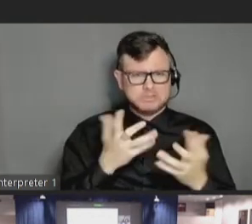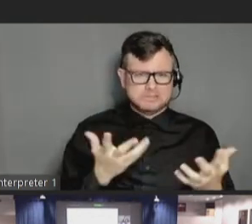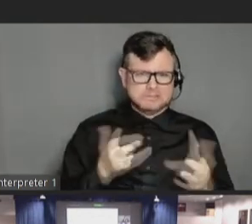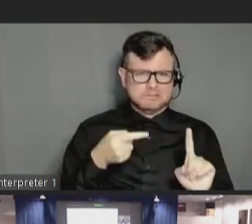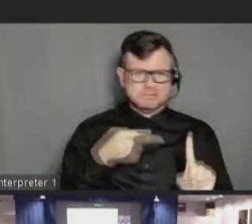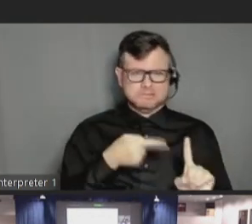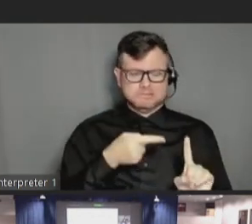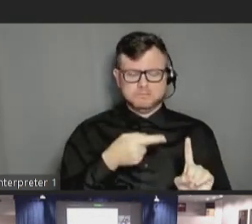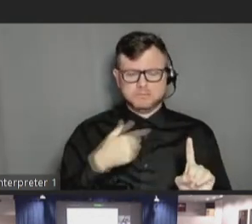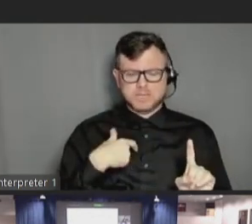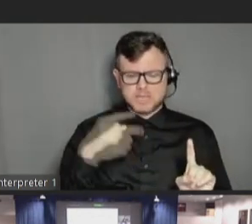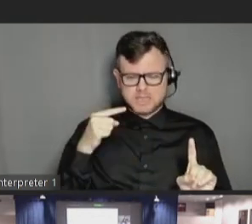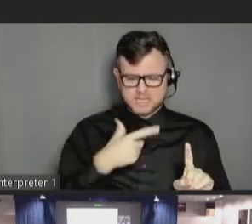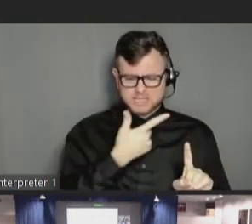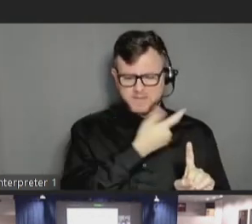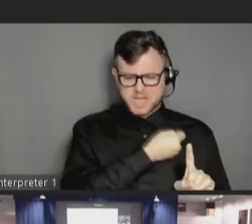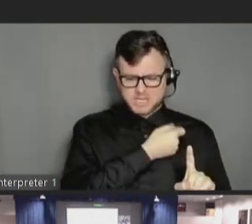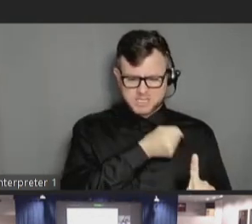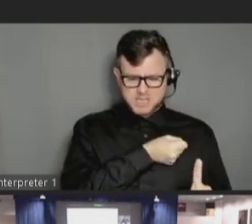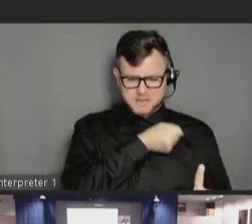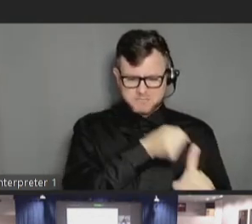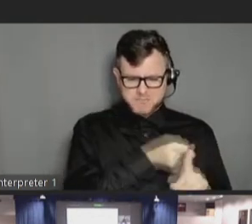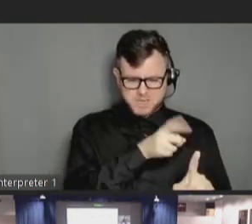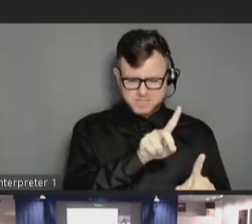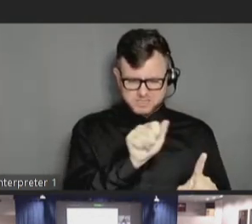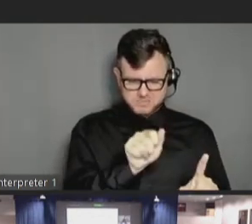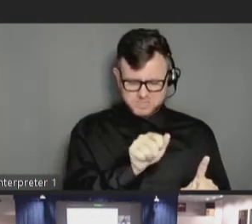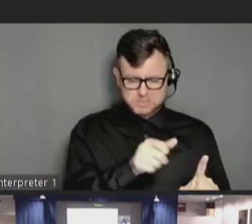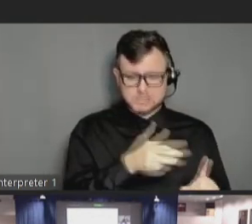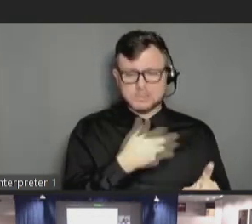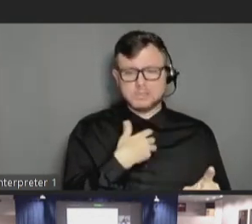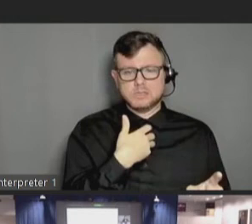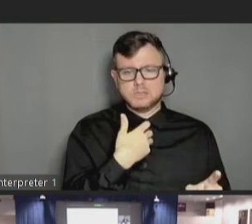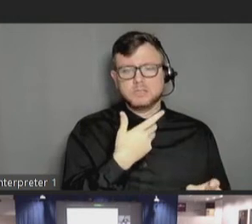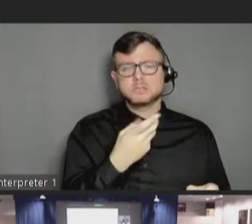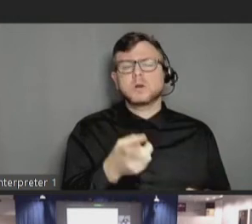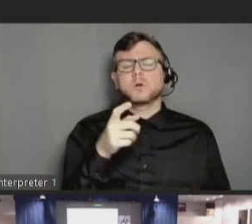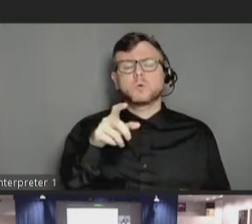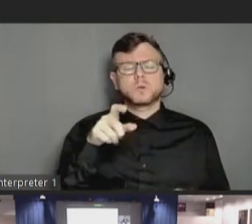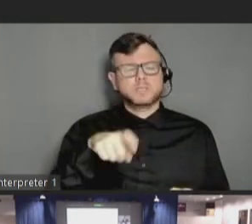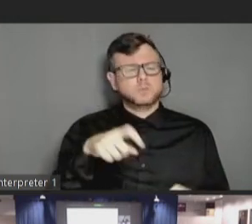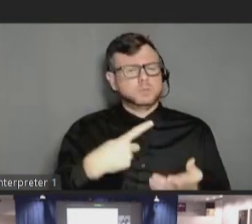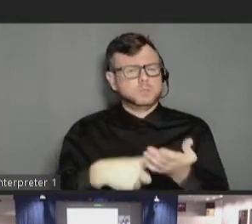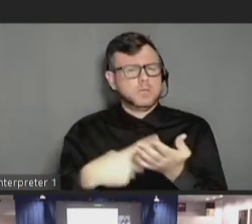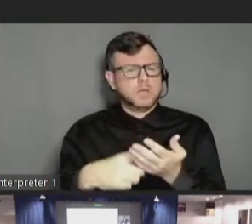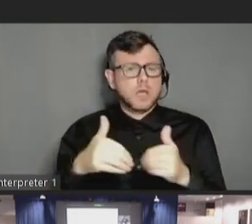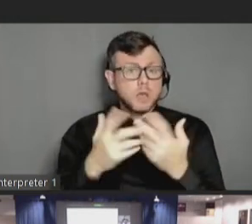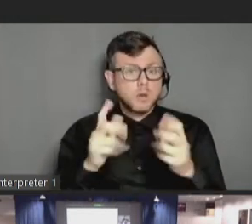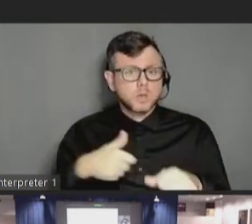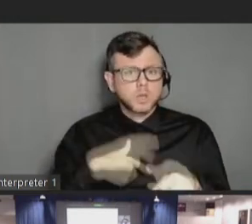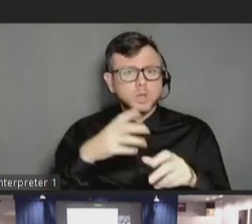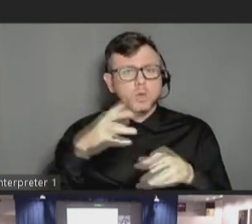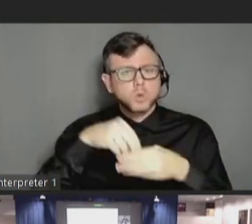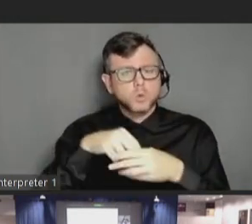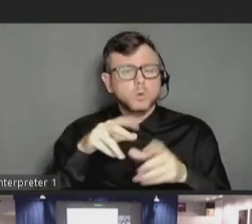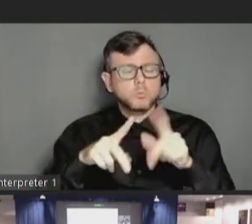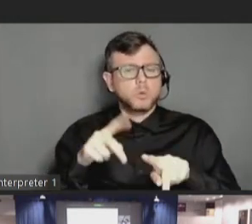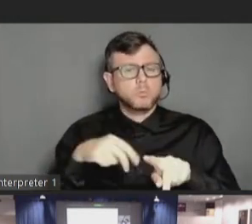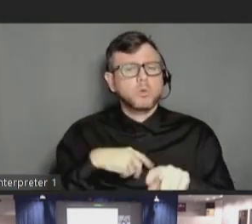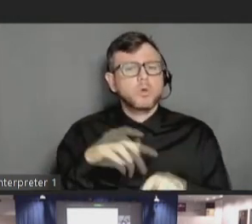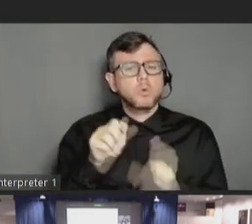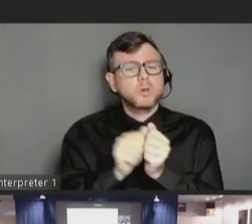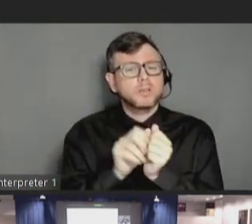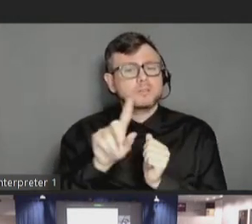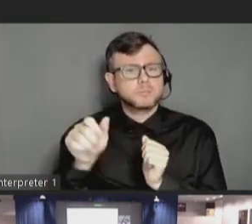vaccines in individuals with disabilities. So, it's something I think we need to have further discussion on how to include individuals with disabilities in those clinical